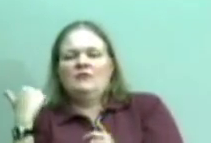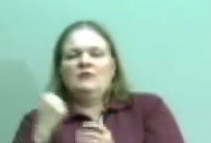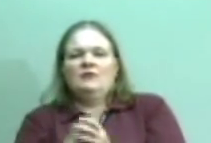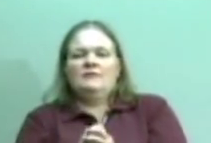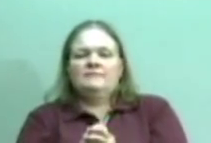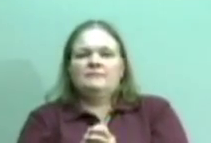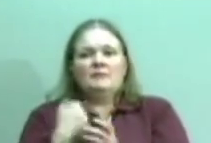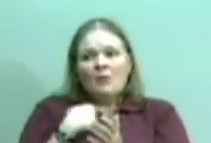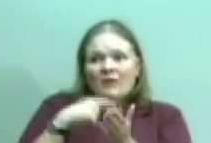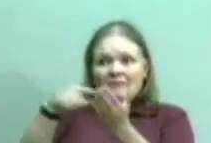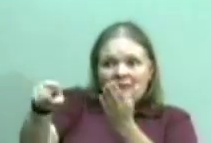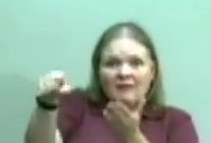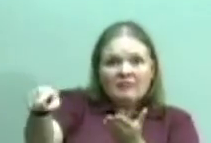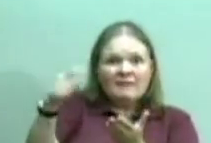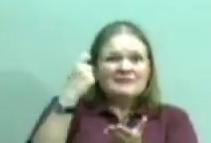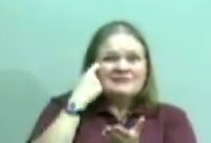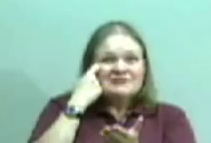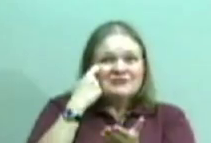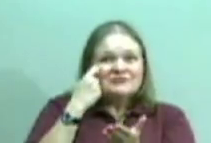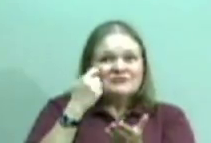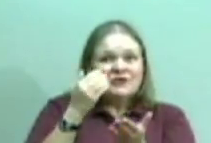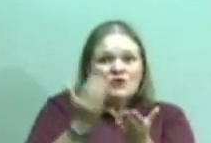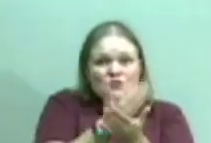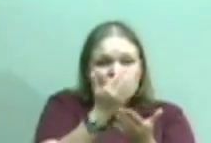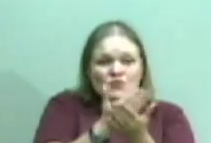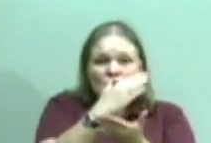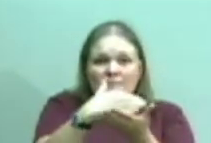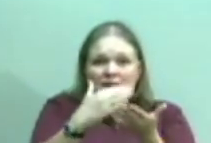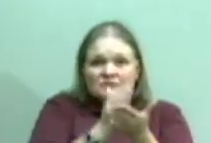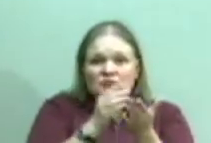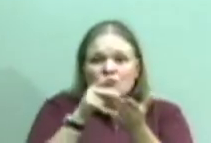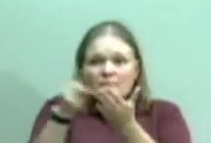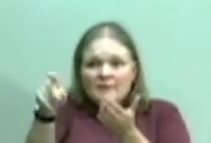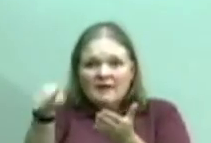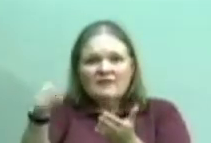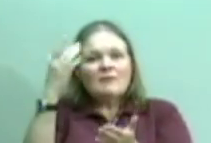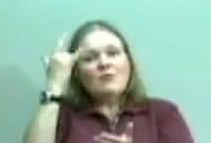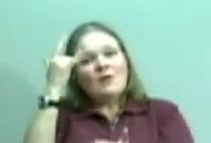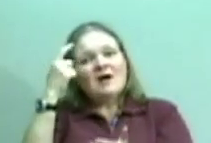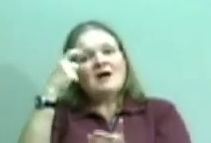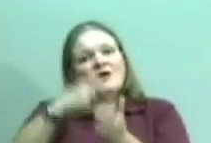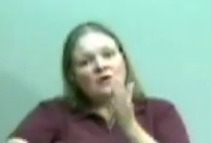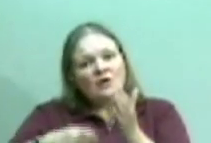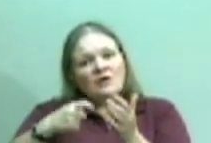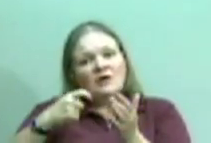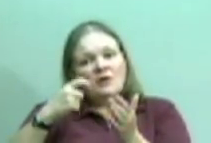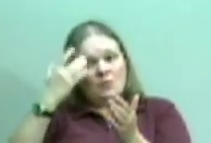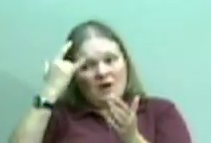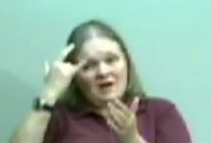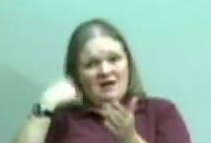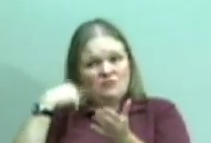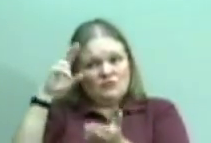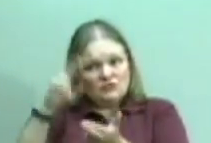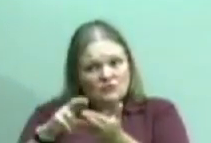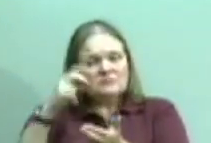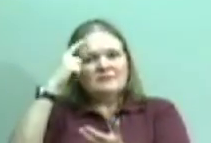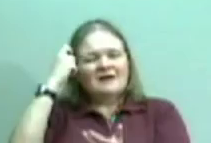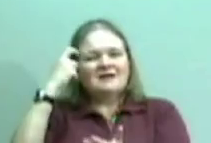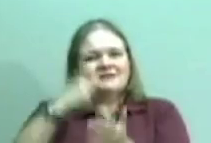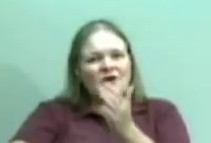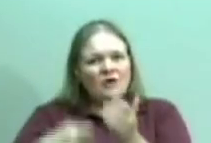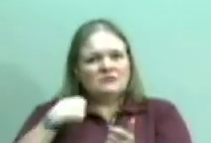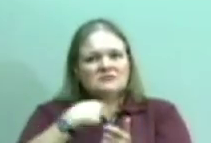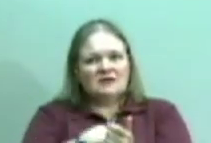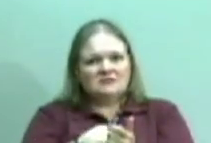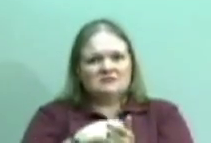we're paying them. We just renewed the budget for $90,000 to pay them when the reason we cut it was because it was costing us $250,000 without any return. But 8